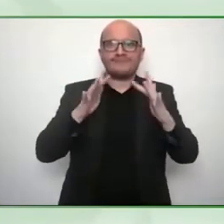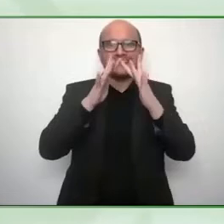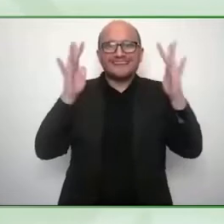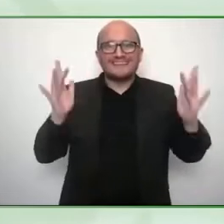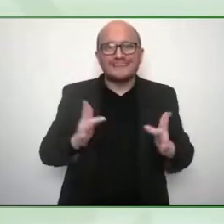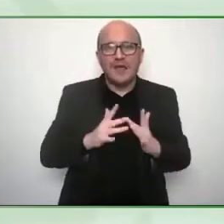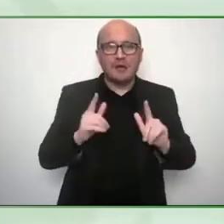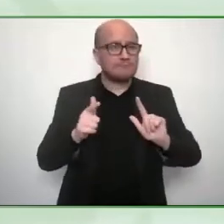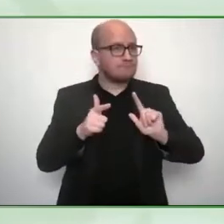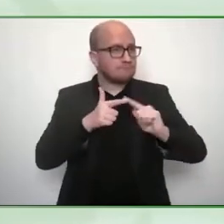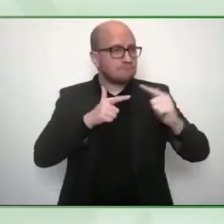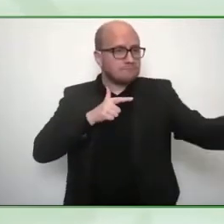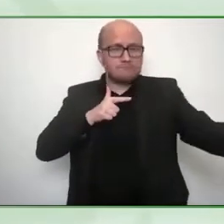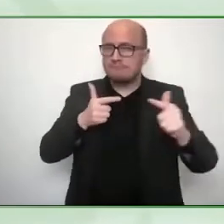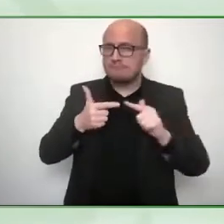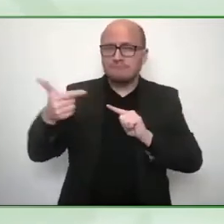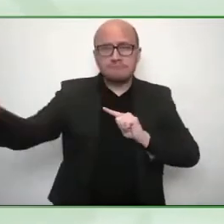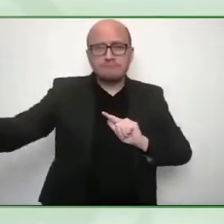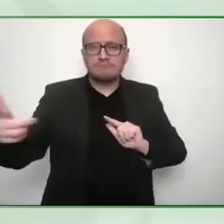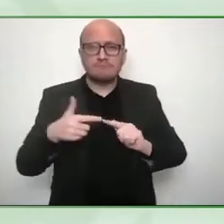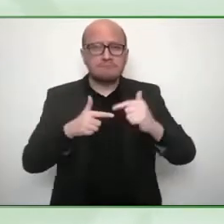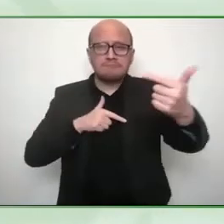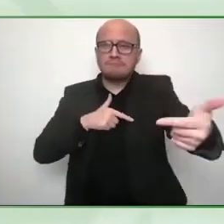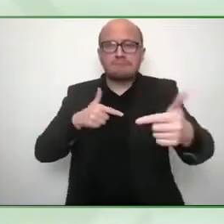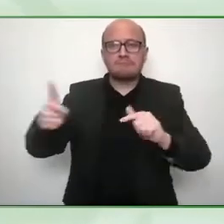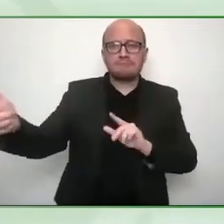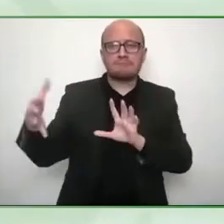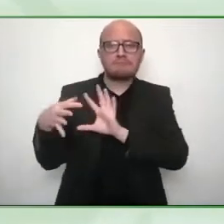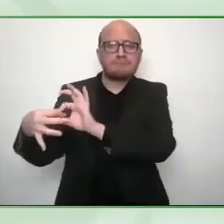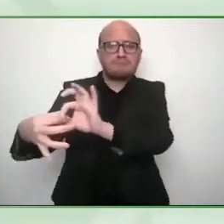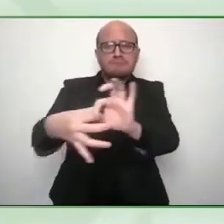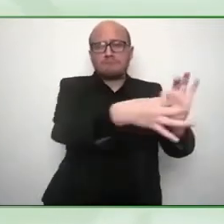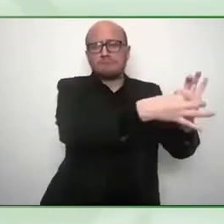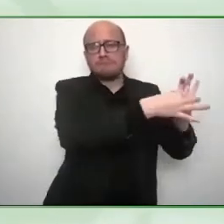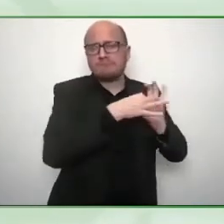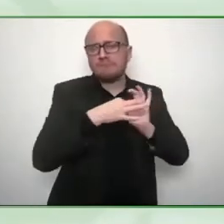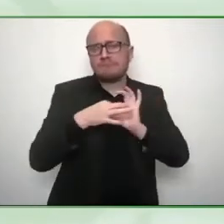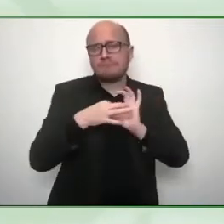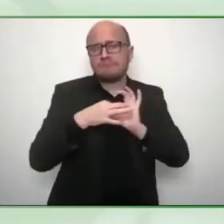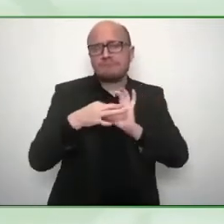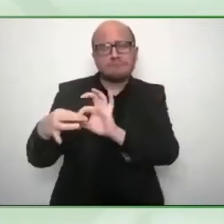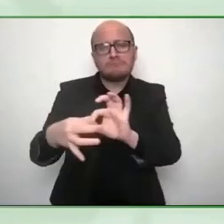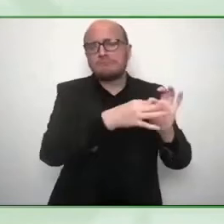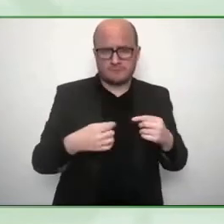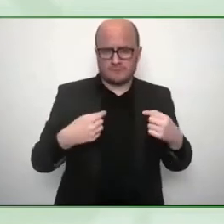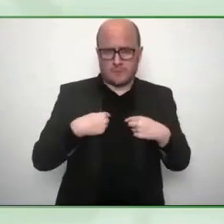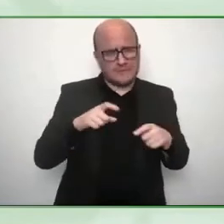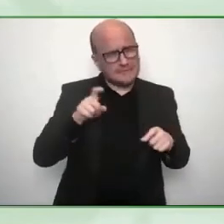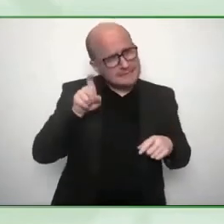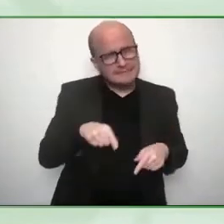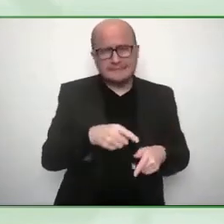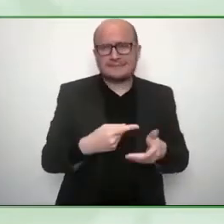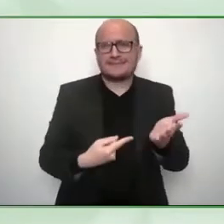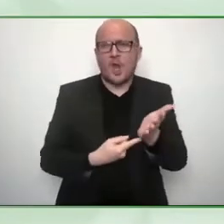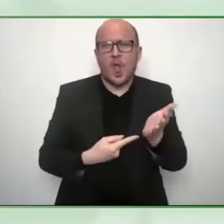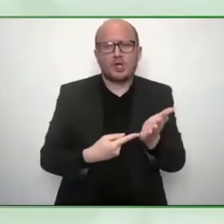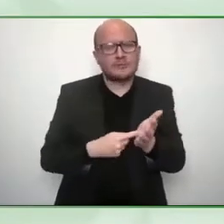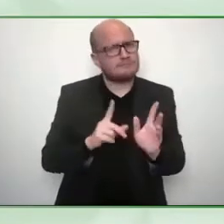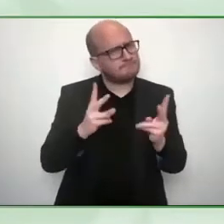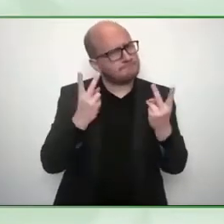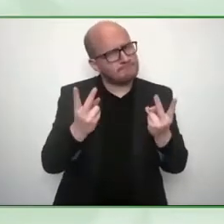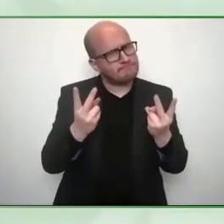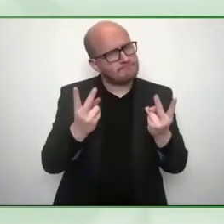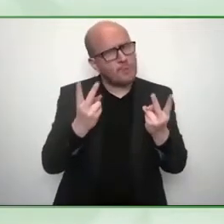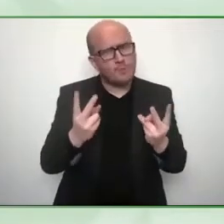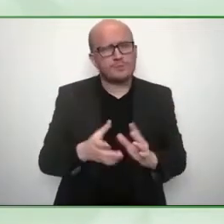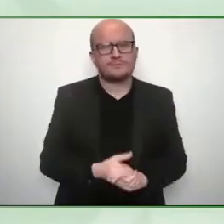it will never be met unless we leverage this kind of technology this reminds me of a project we did with um speech therapy in romania and